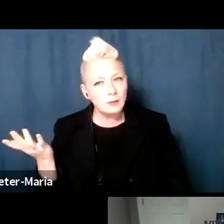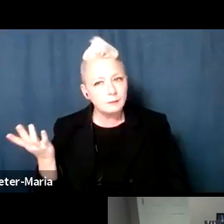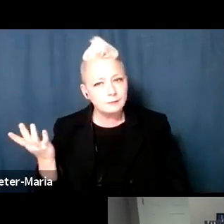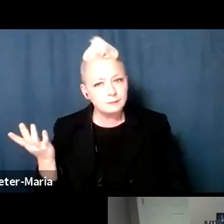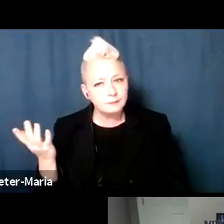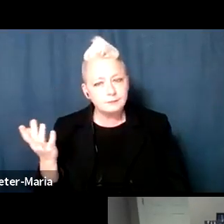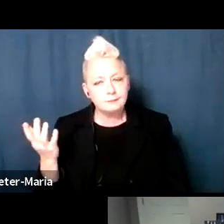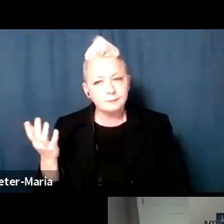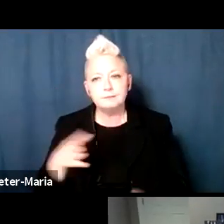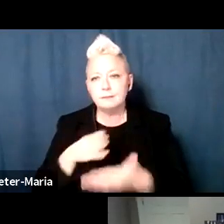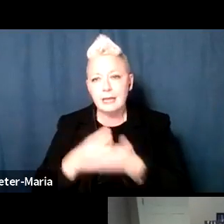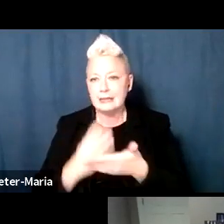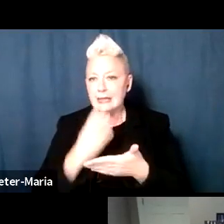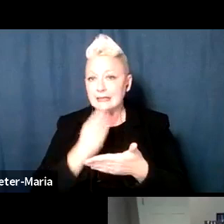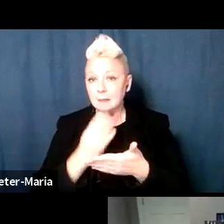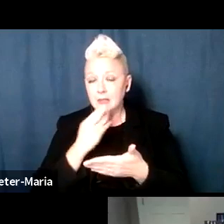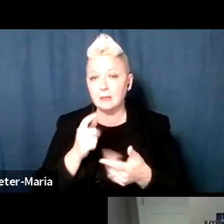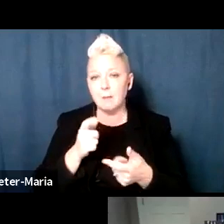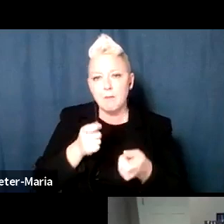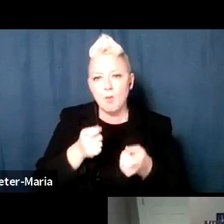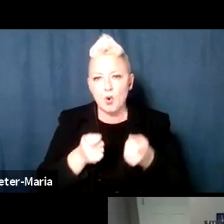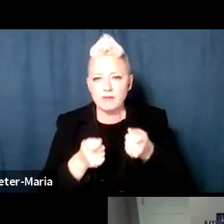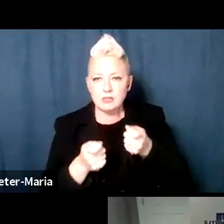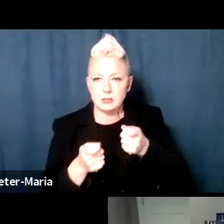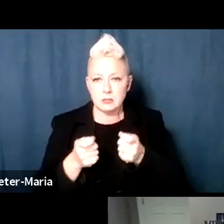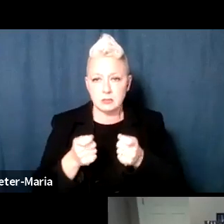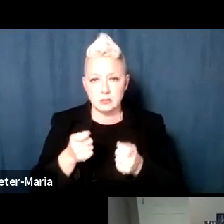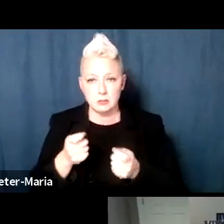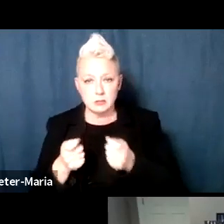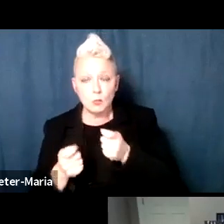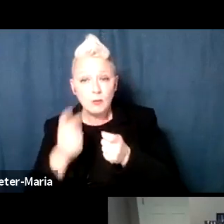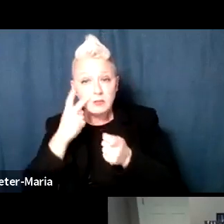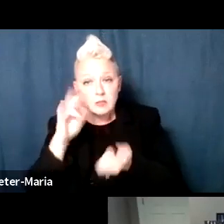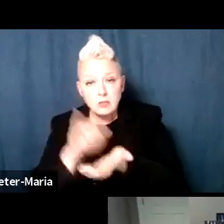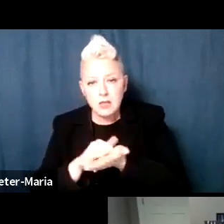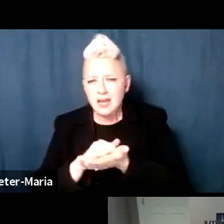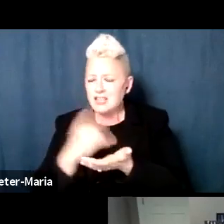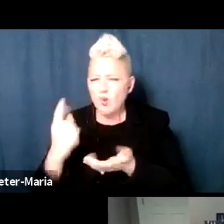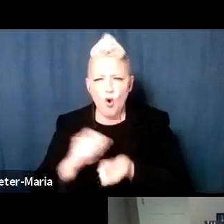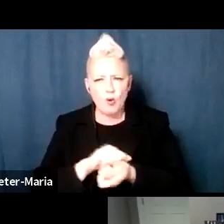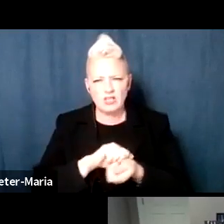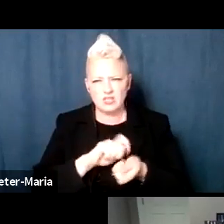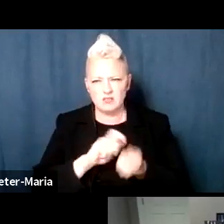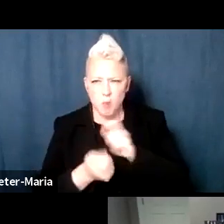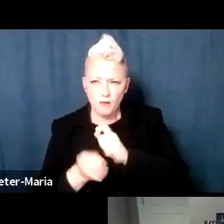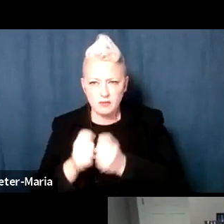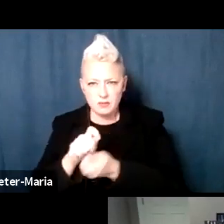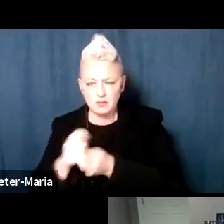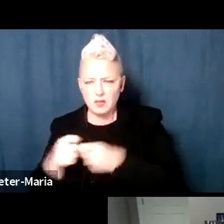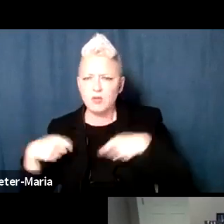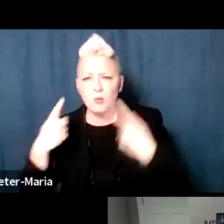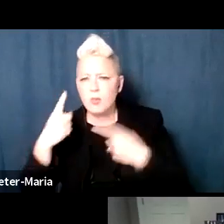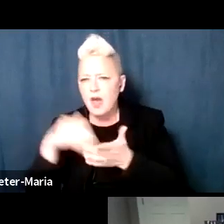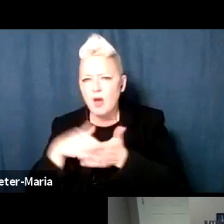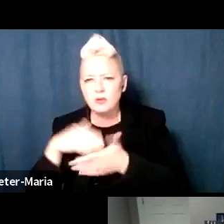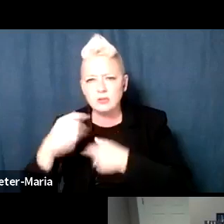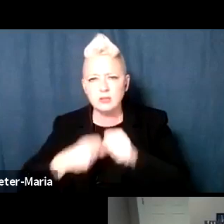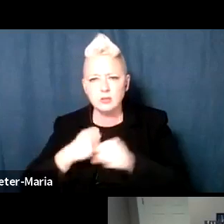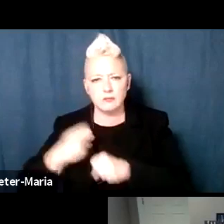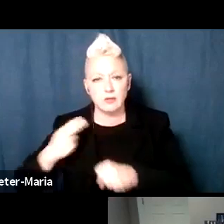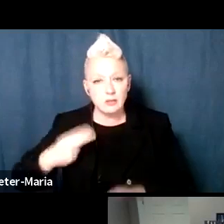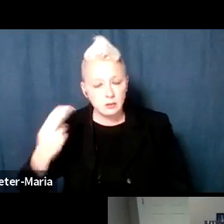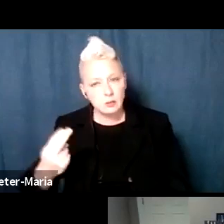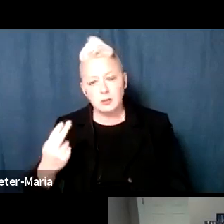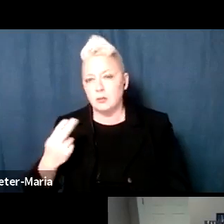anti-Semitism morphs. It morphs. We've seen that. It's always morphed throughout thousands of years of history. It's found a